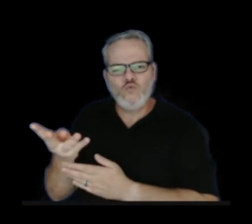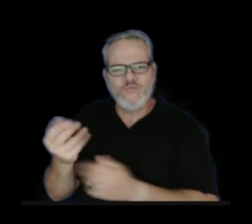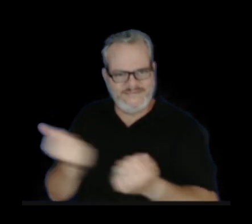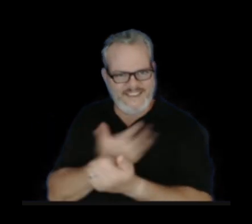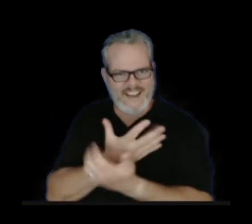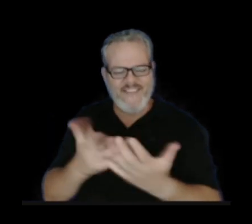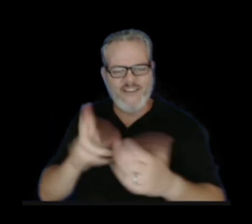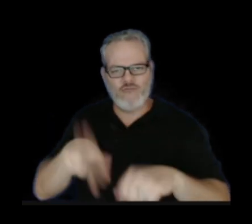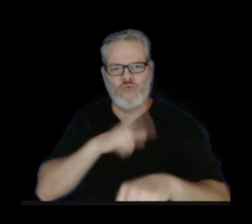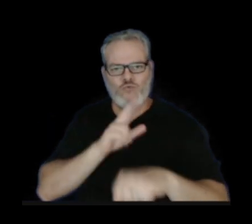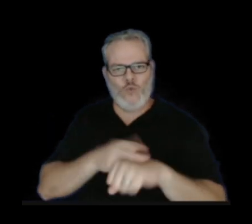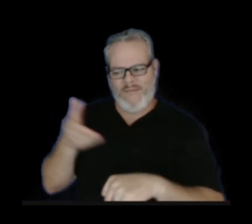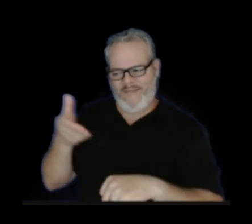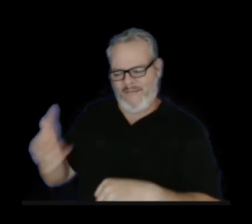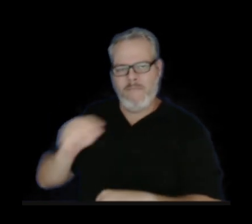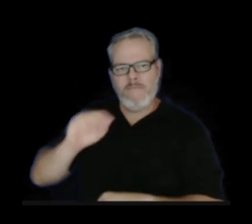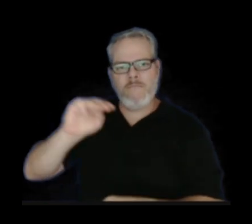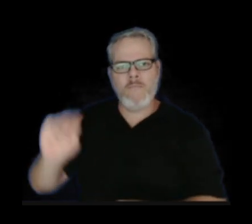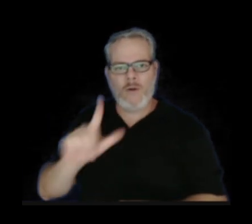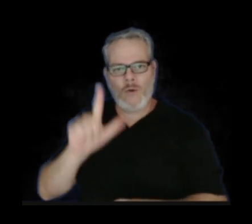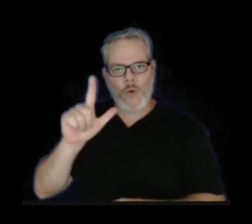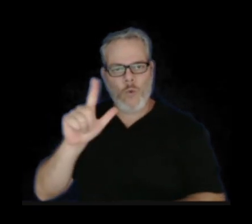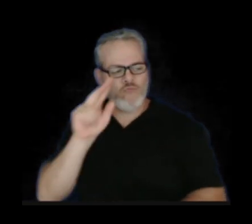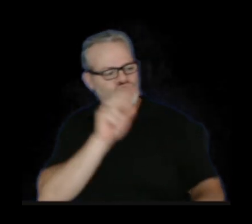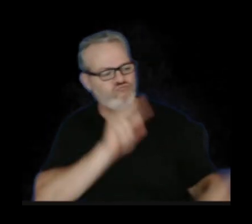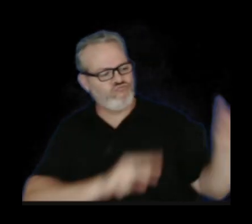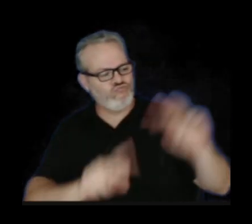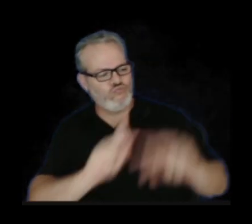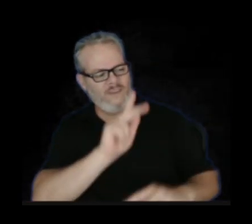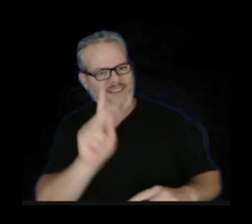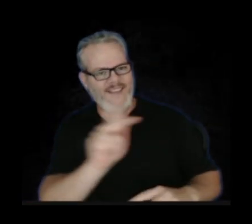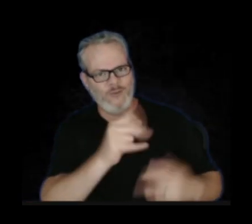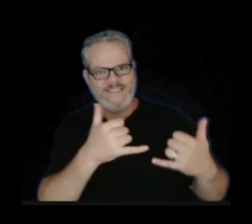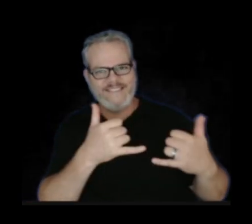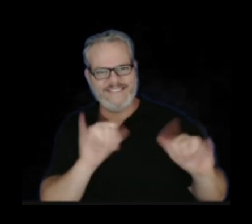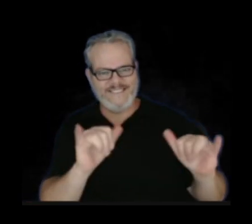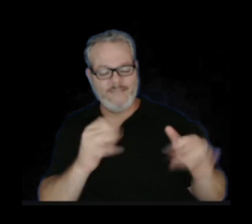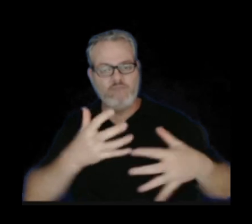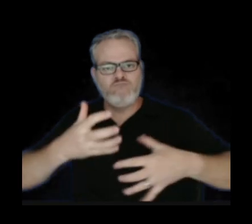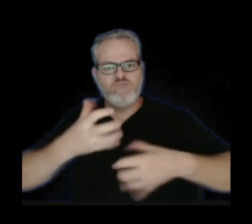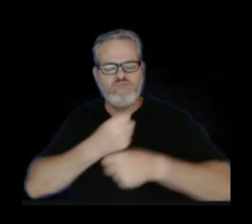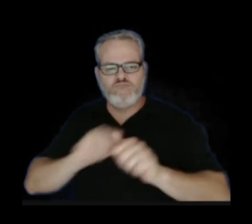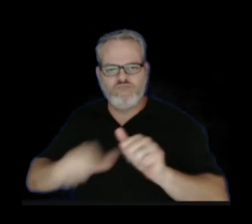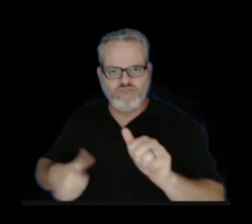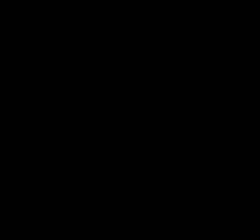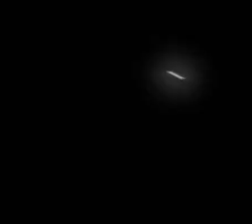track with Kilauea as she continues erupting. And that's our Hawaiian volcano summary for this week.